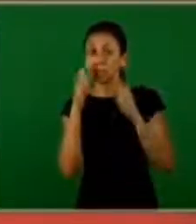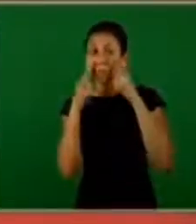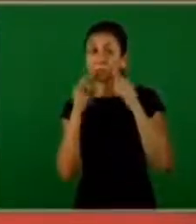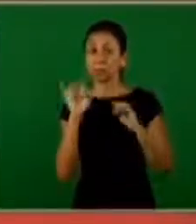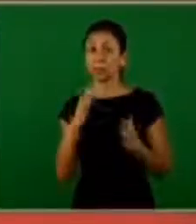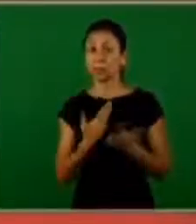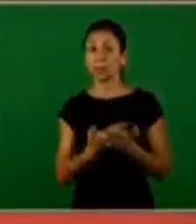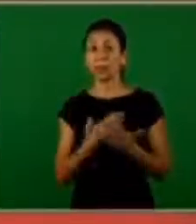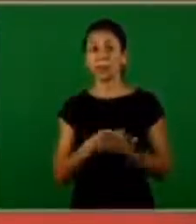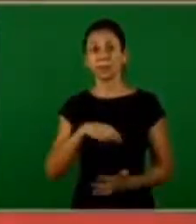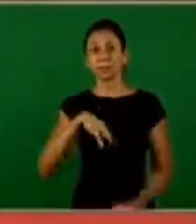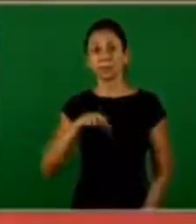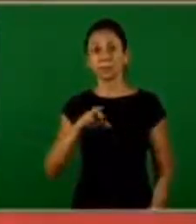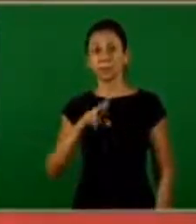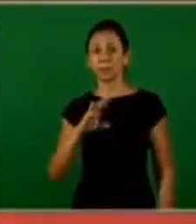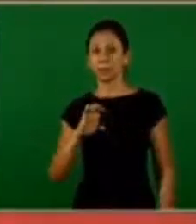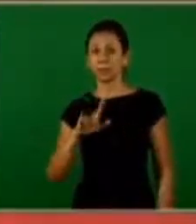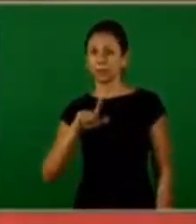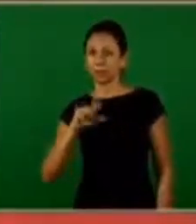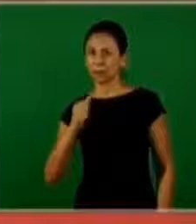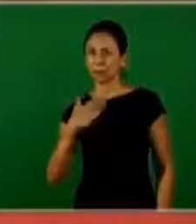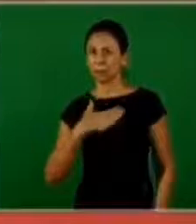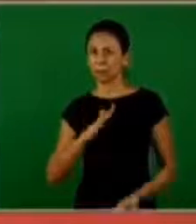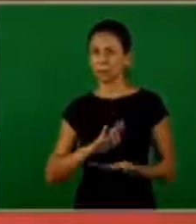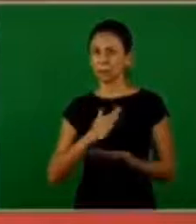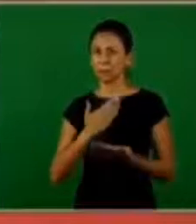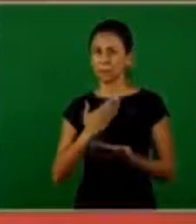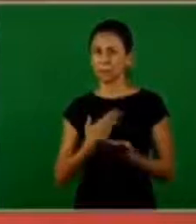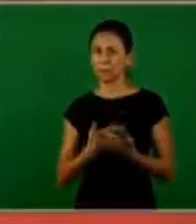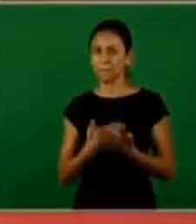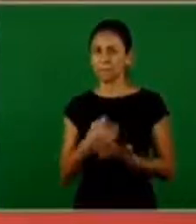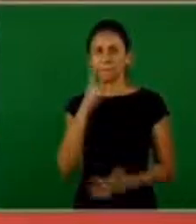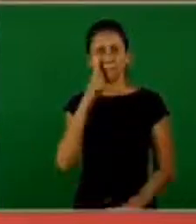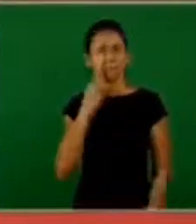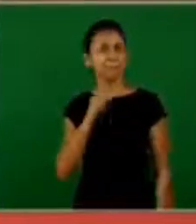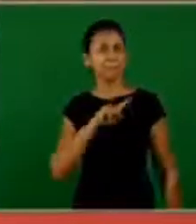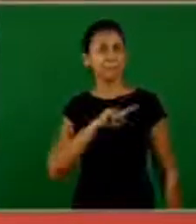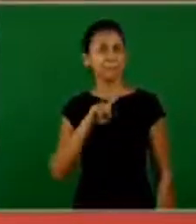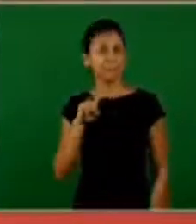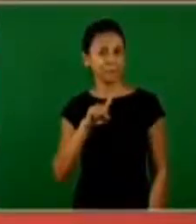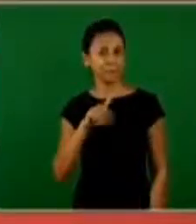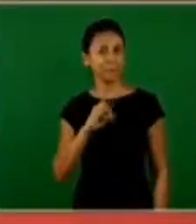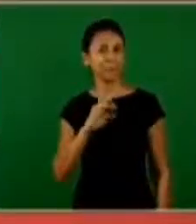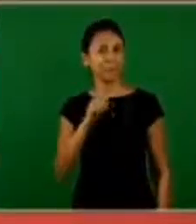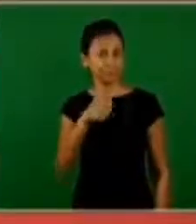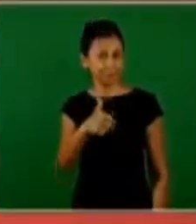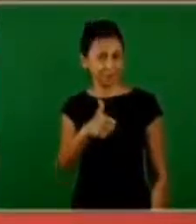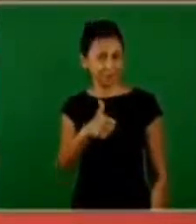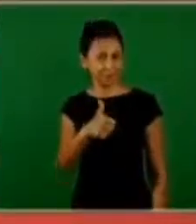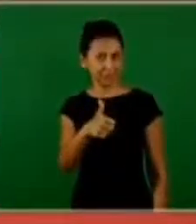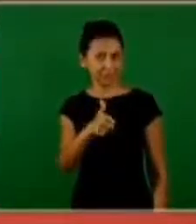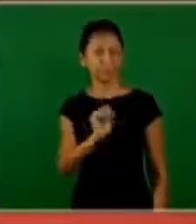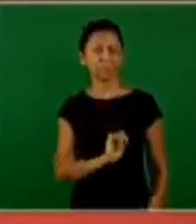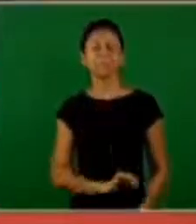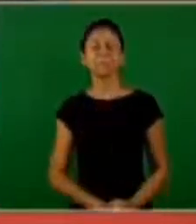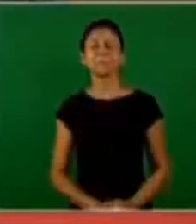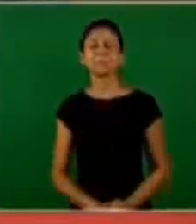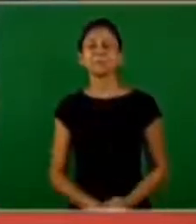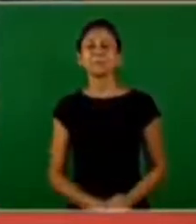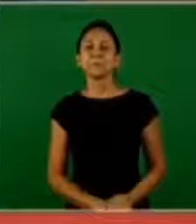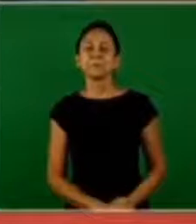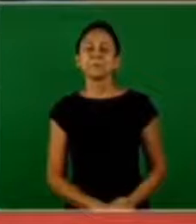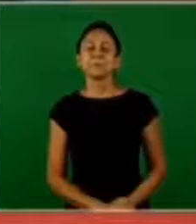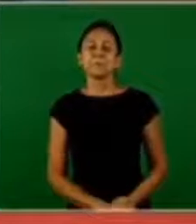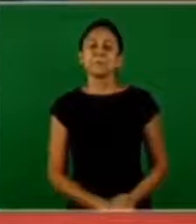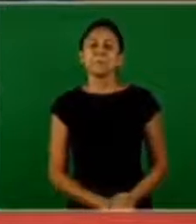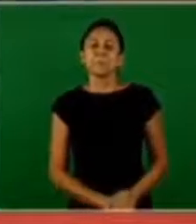So if you want to cry, you'll really cry in the class of Marcelo. In my class, you're not going to cry. Very good. Very well. So